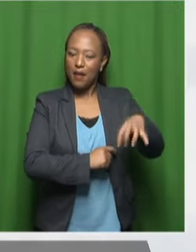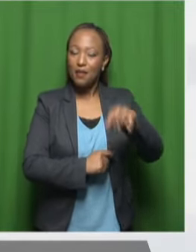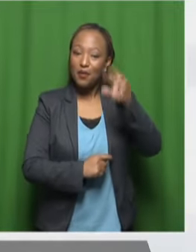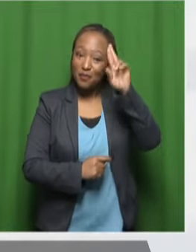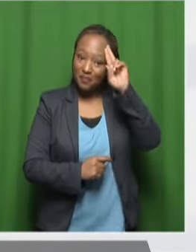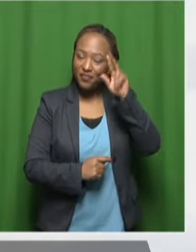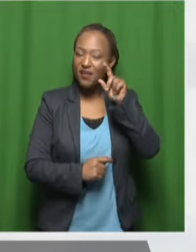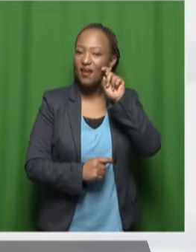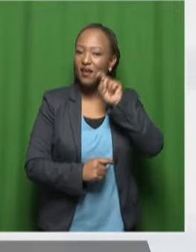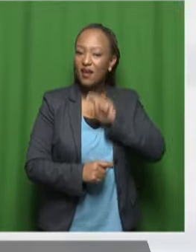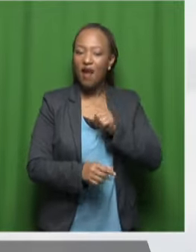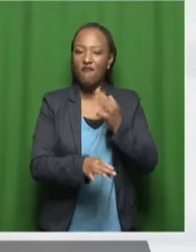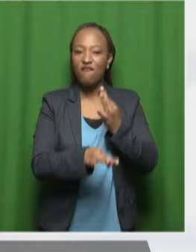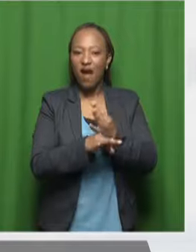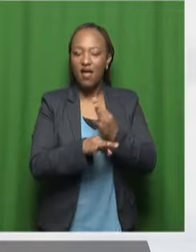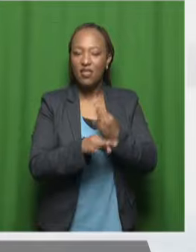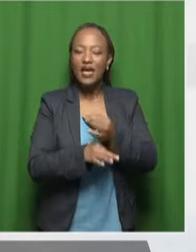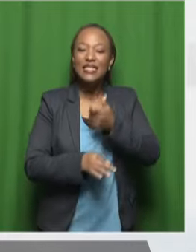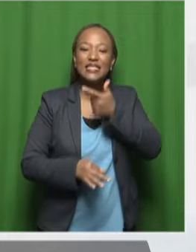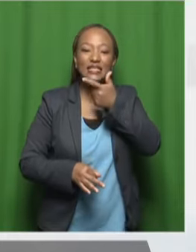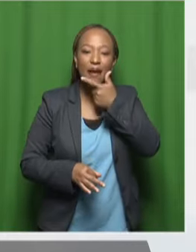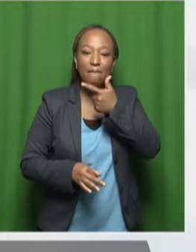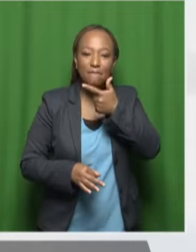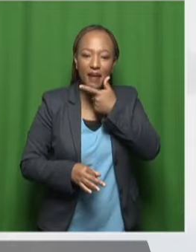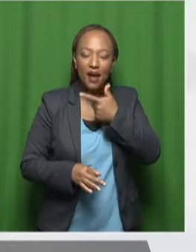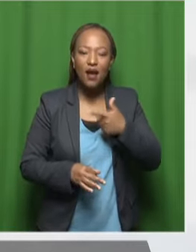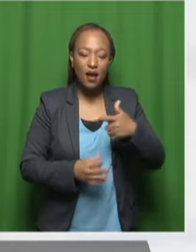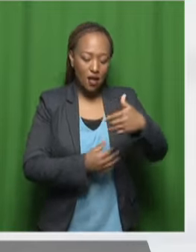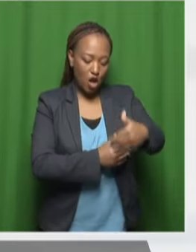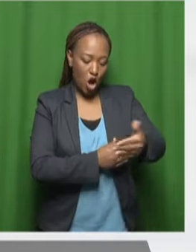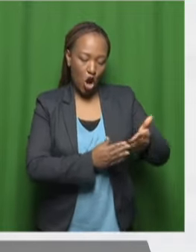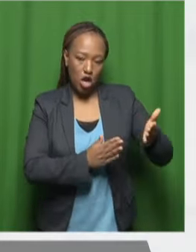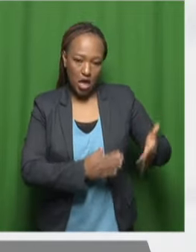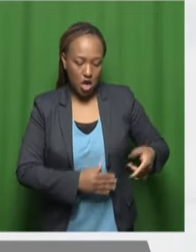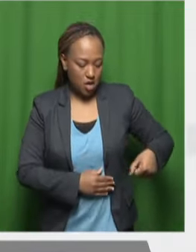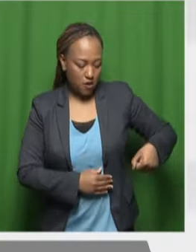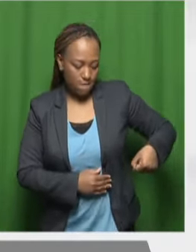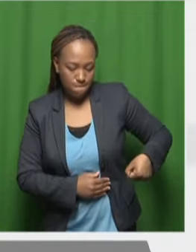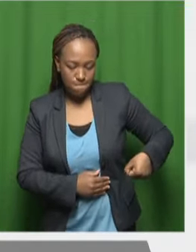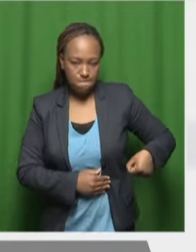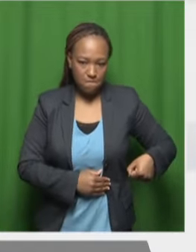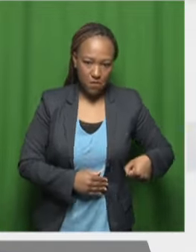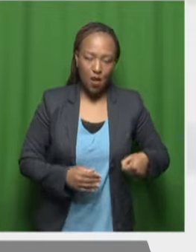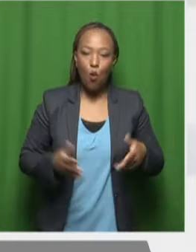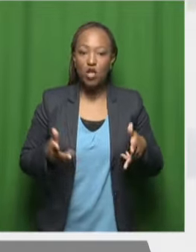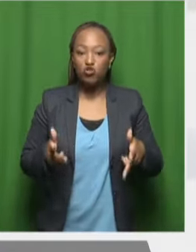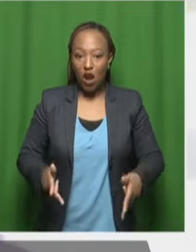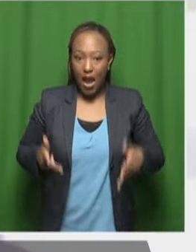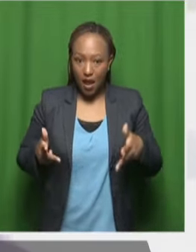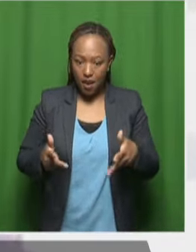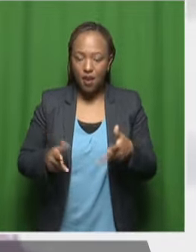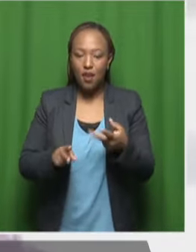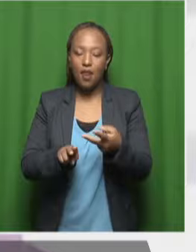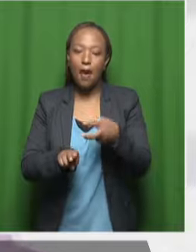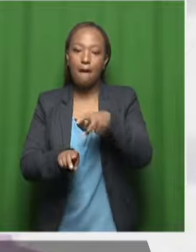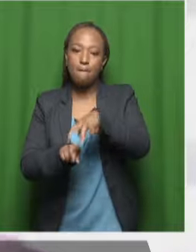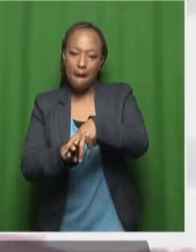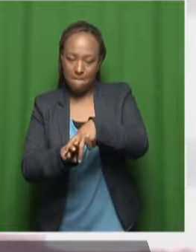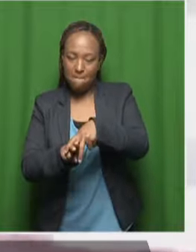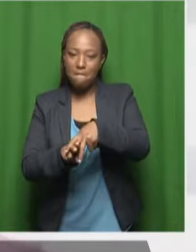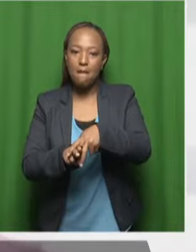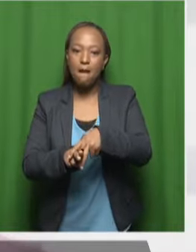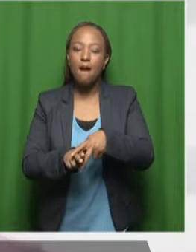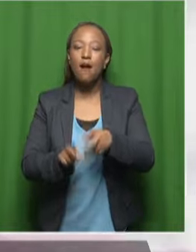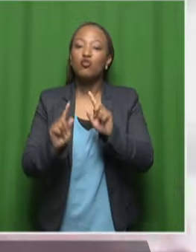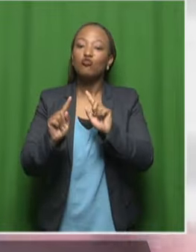December used to carry his suitcase to ride in a train to go to the airport to put something like 20 bricks